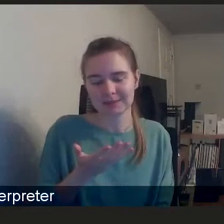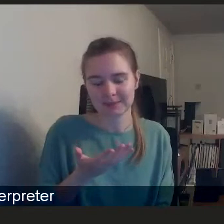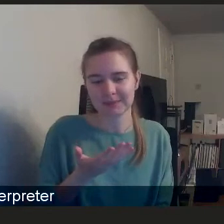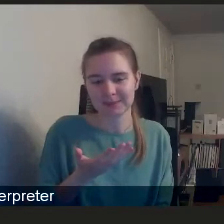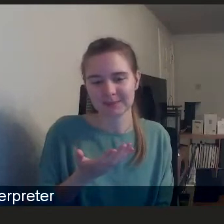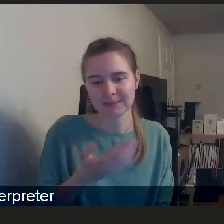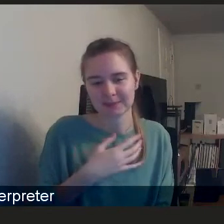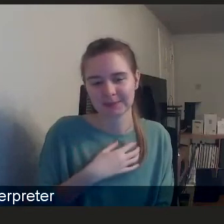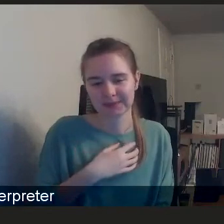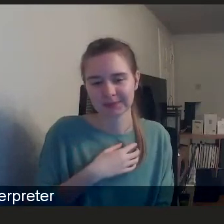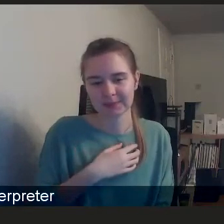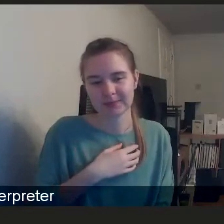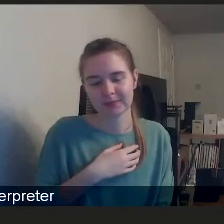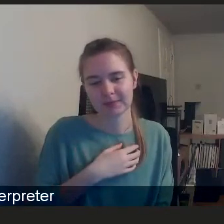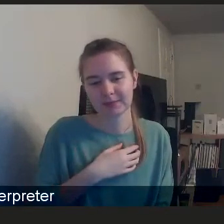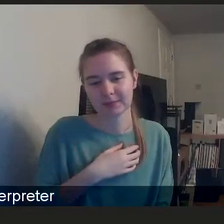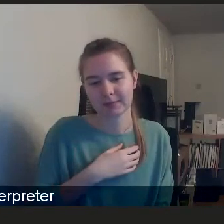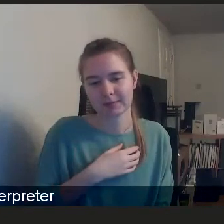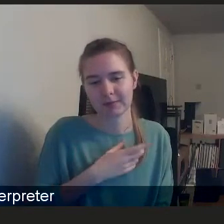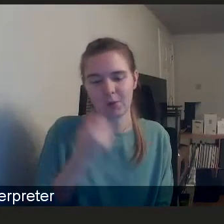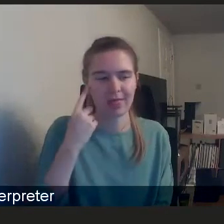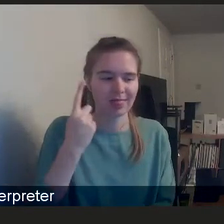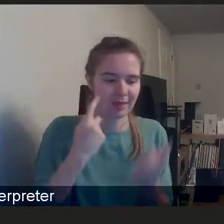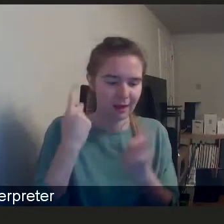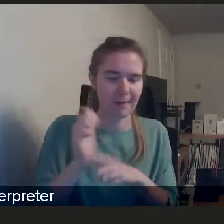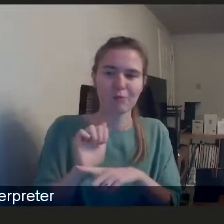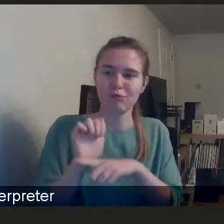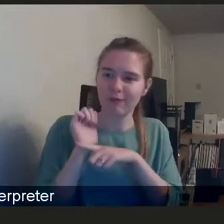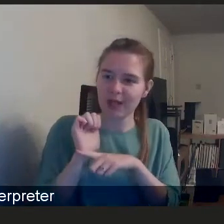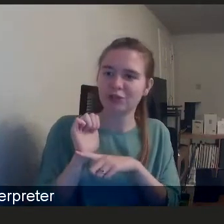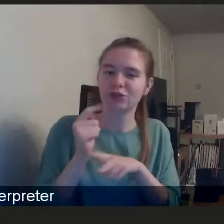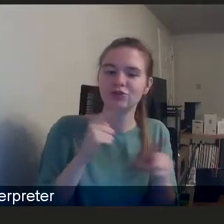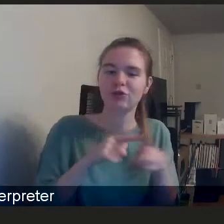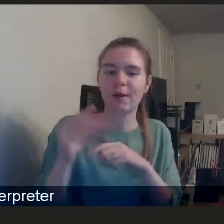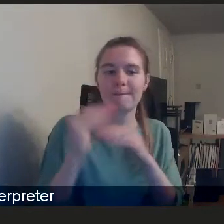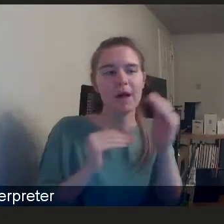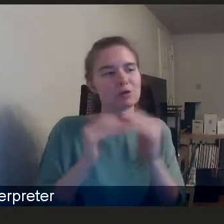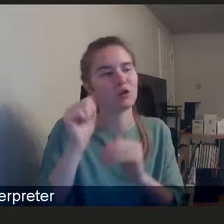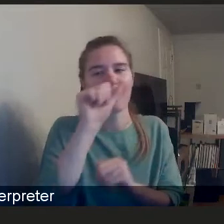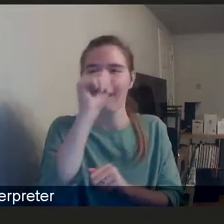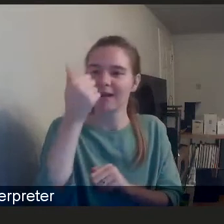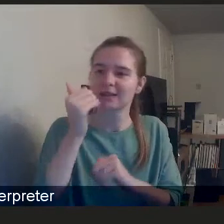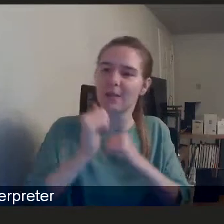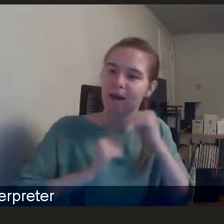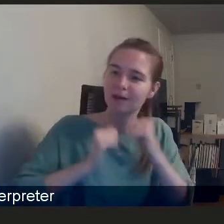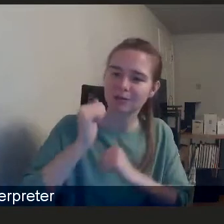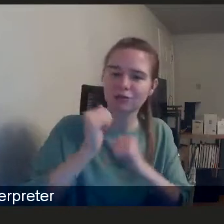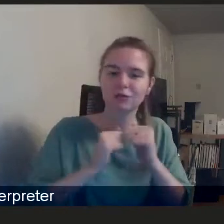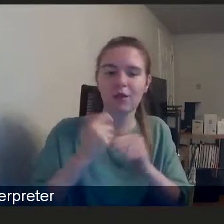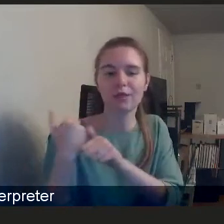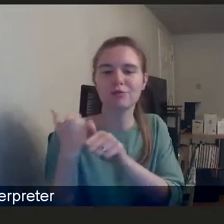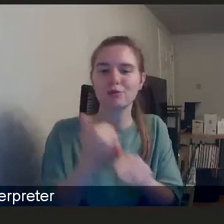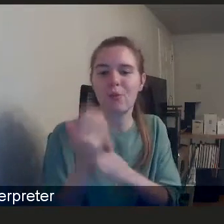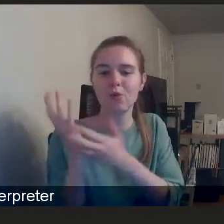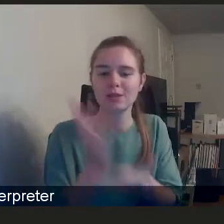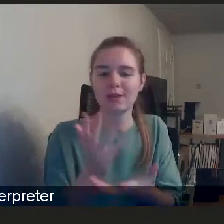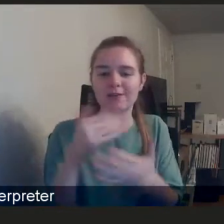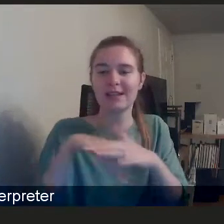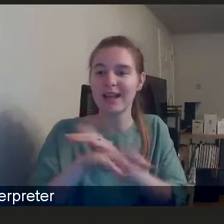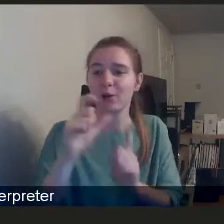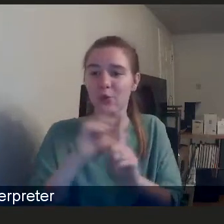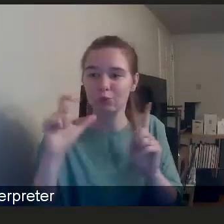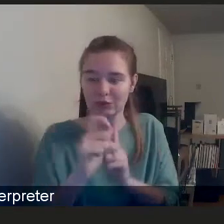it's about, you know, if we think about prevention and building on the expertise and those structure and support services within the community,